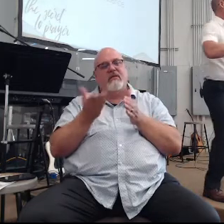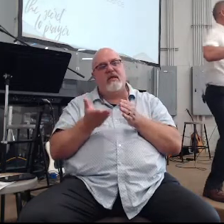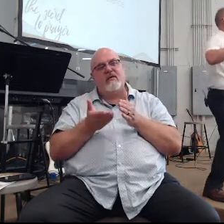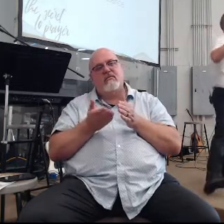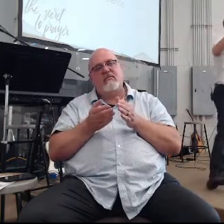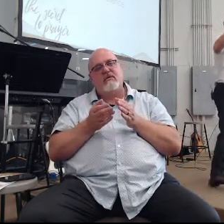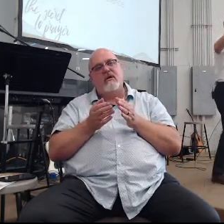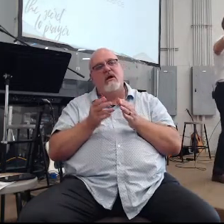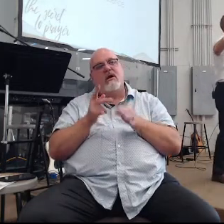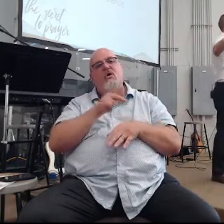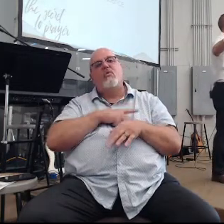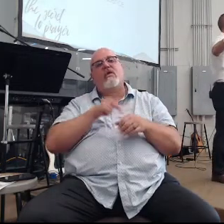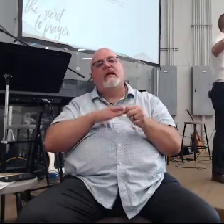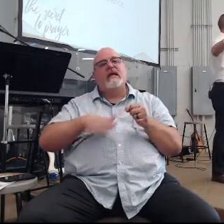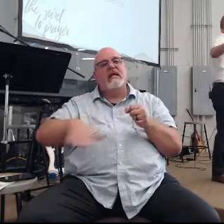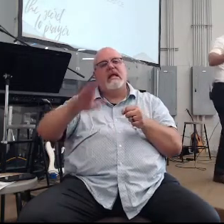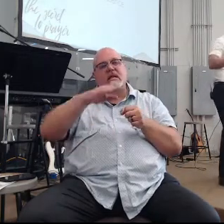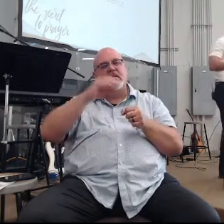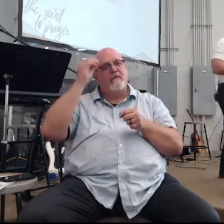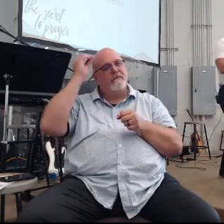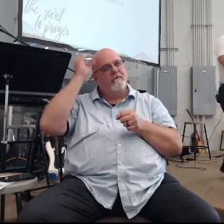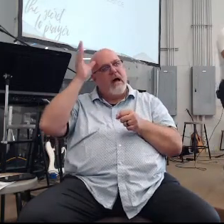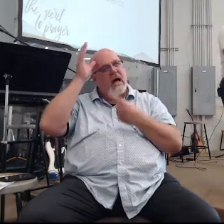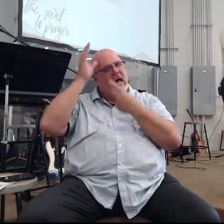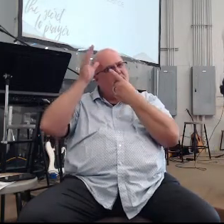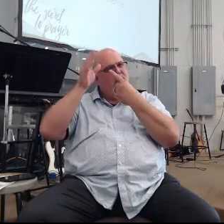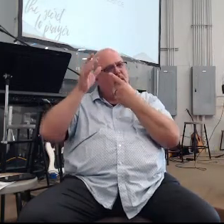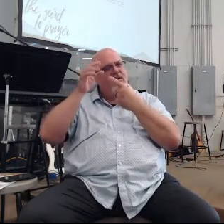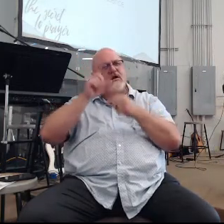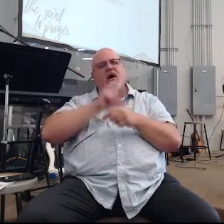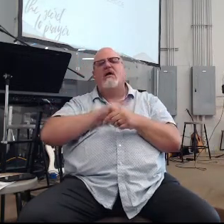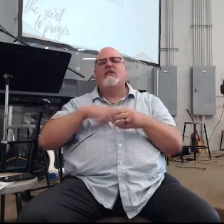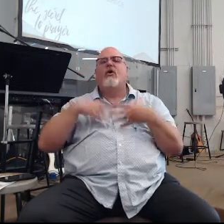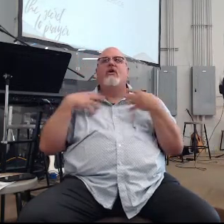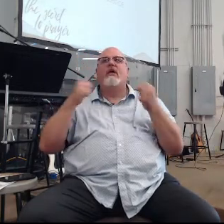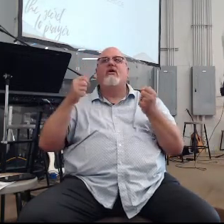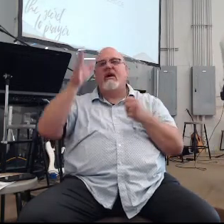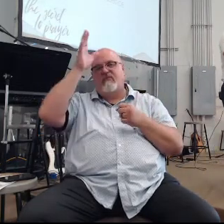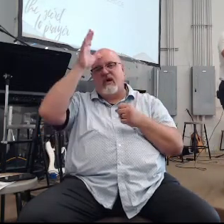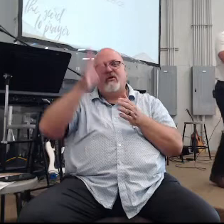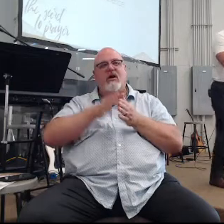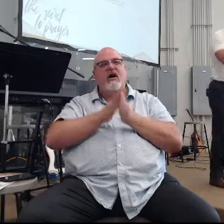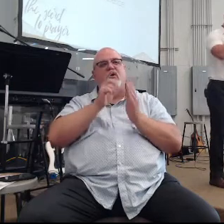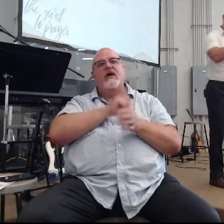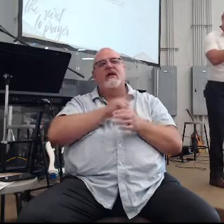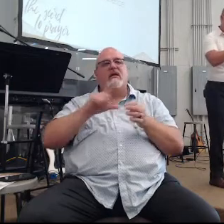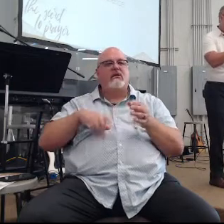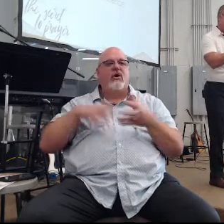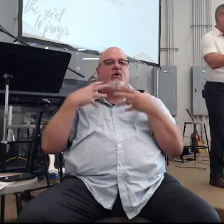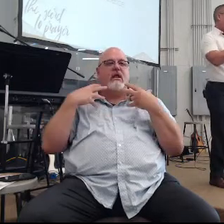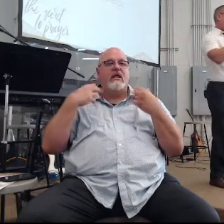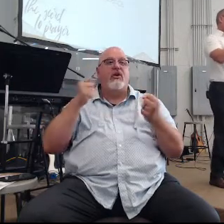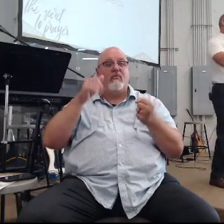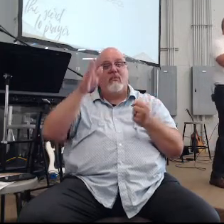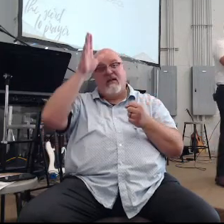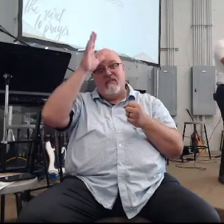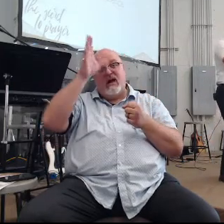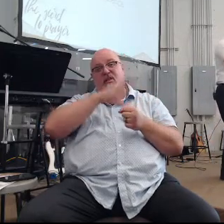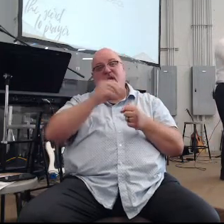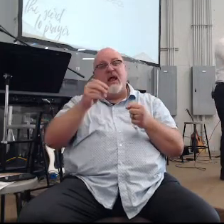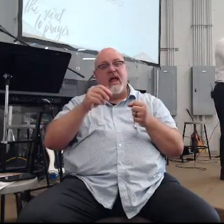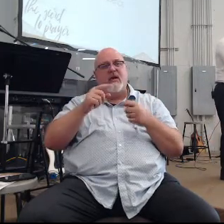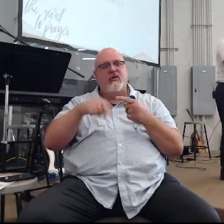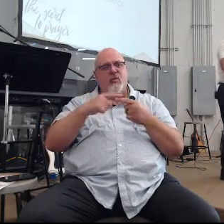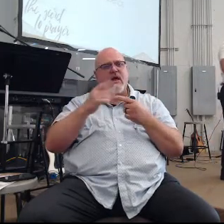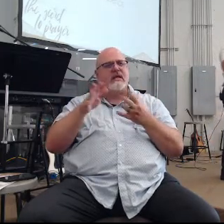small thing with a kingdom mindset instead of just praying Lord heal my father I prayed Lord heal my father and while